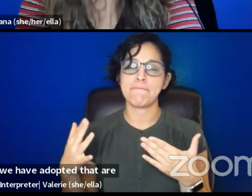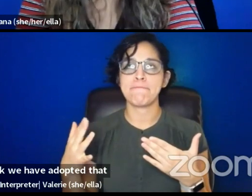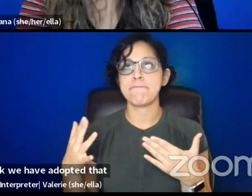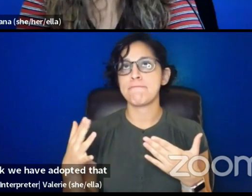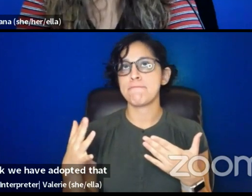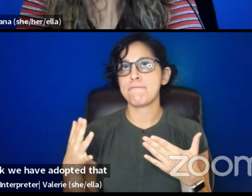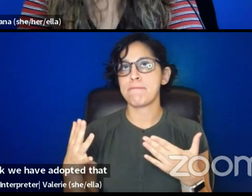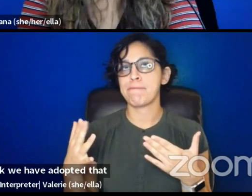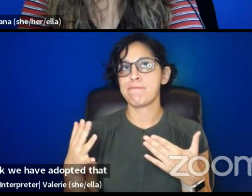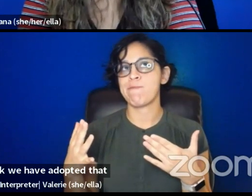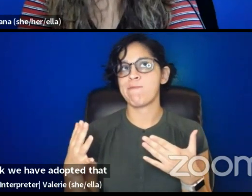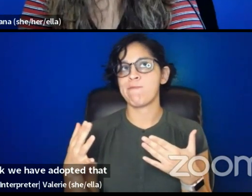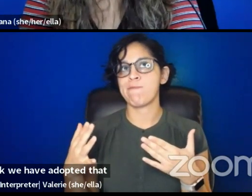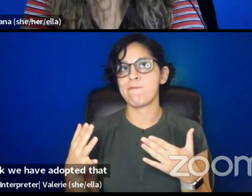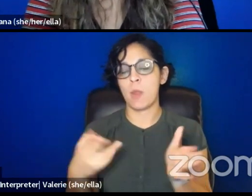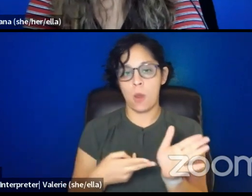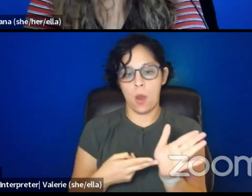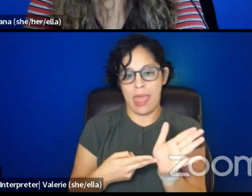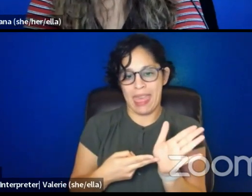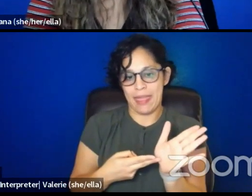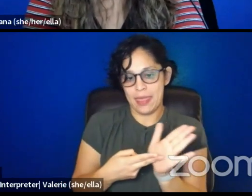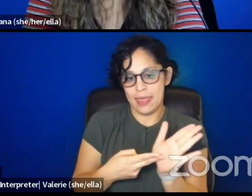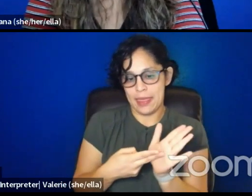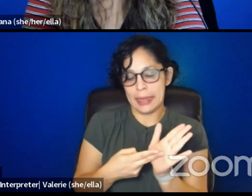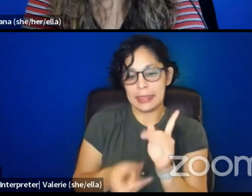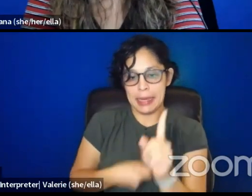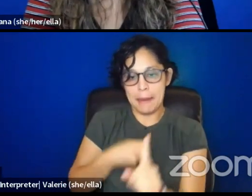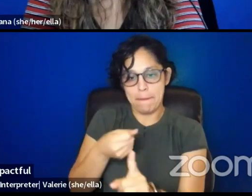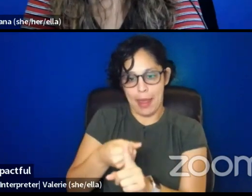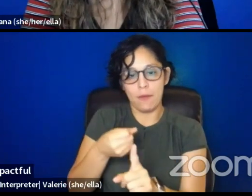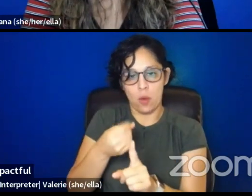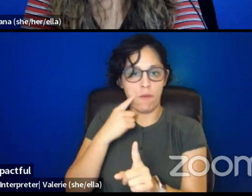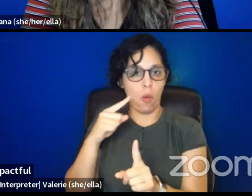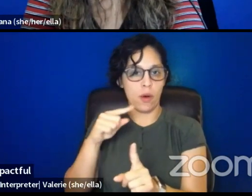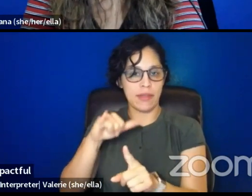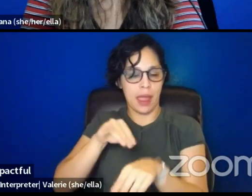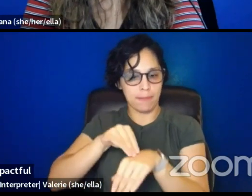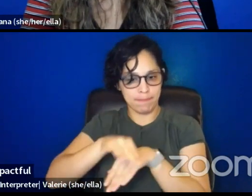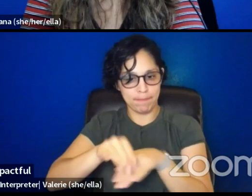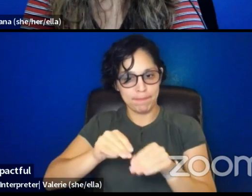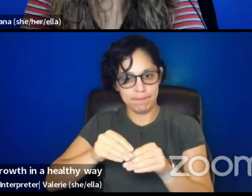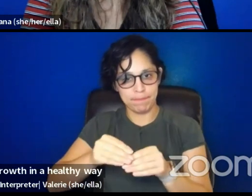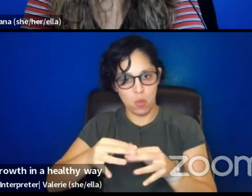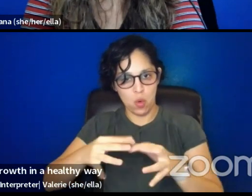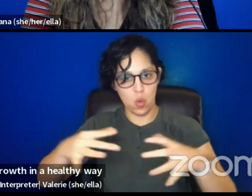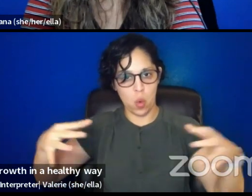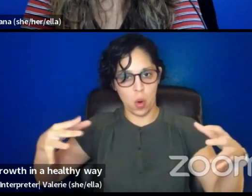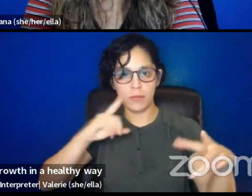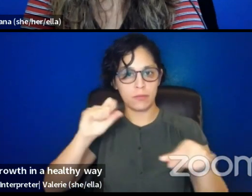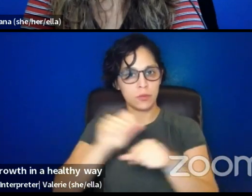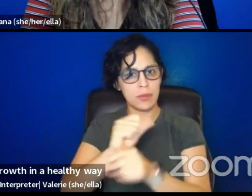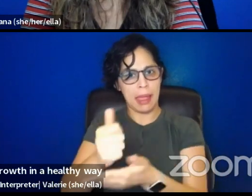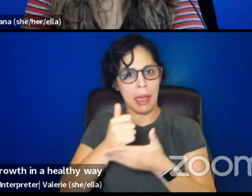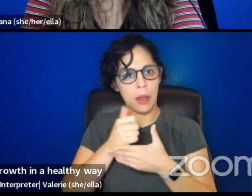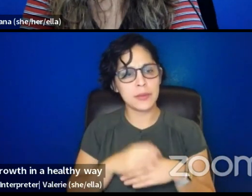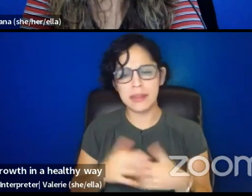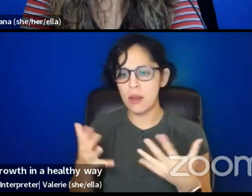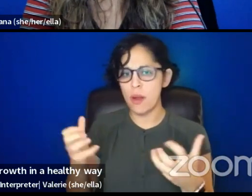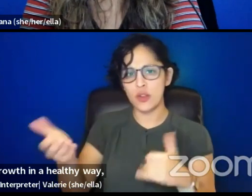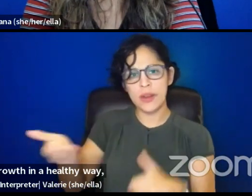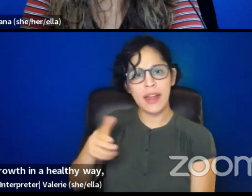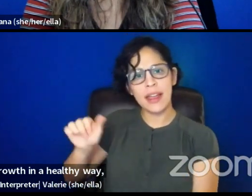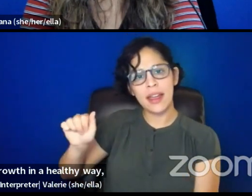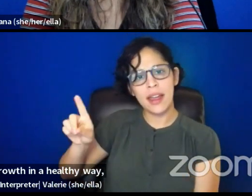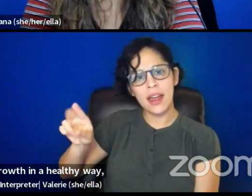authentically, uh, impactful to our growth in a healthy way. And I would actually like to invite, um, Adriana and